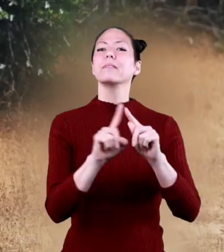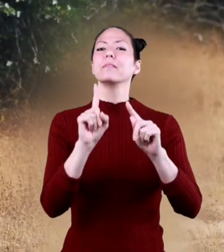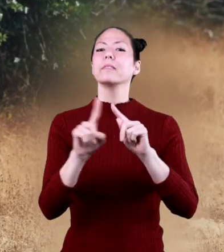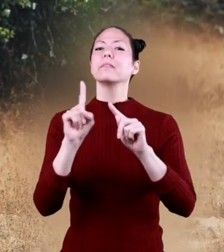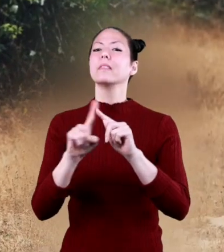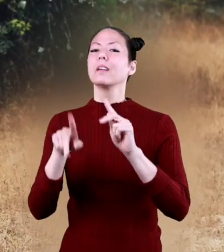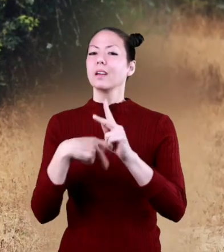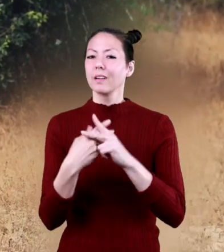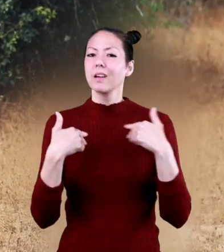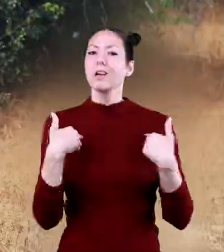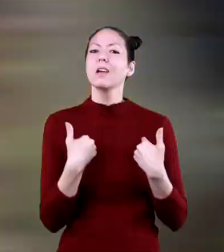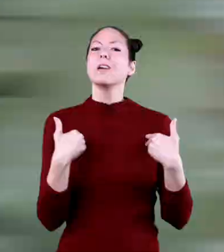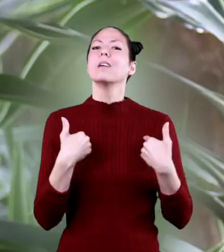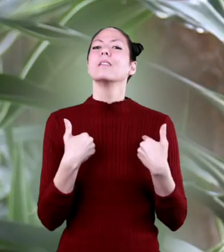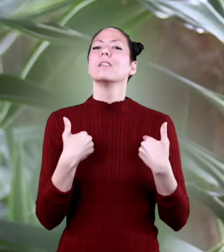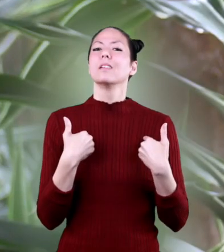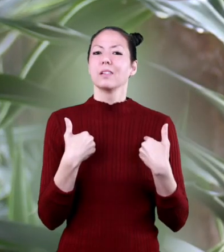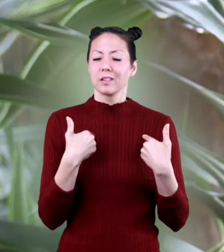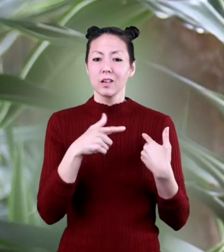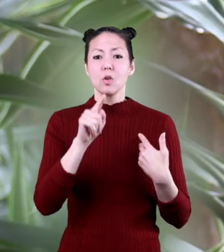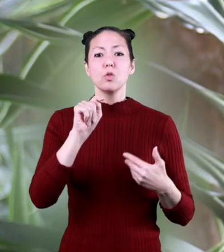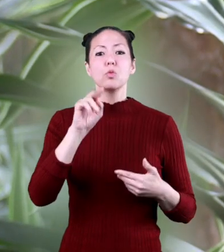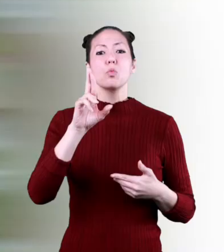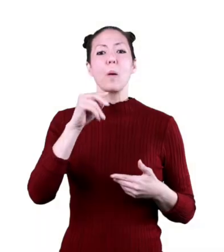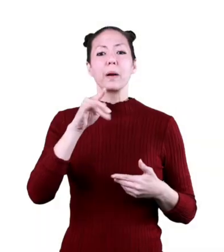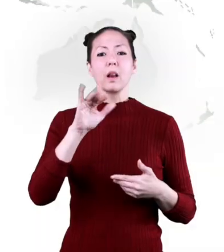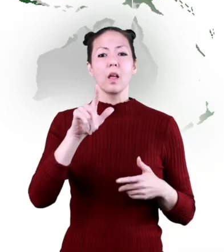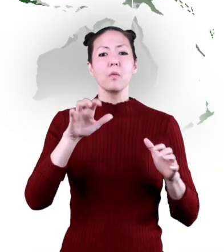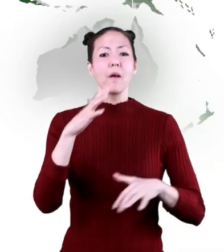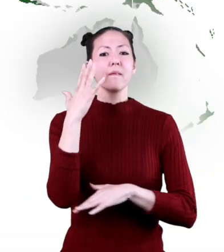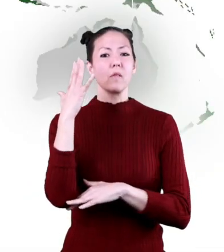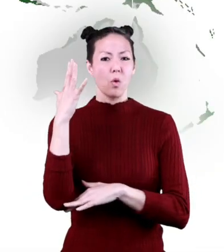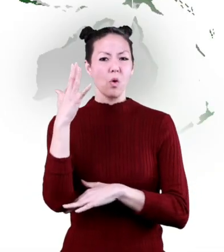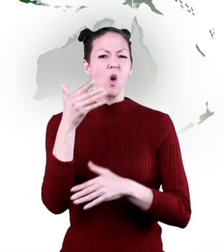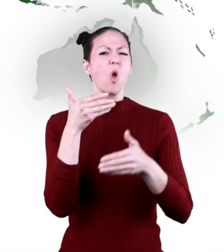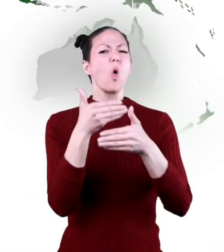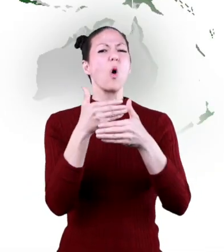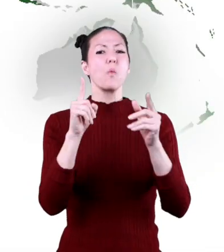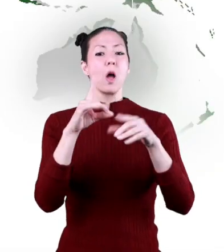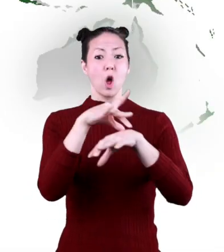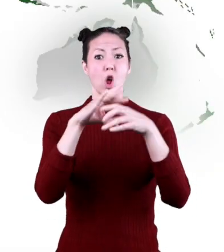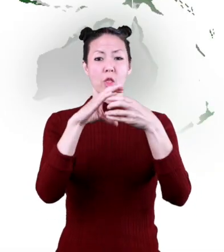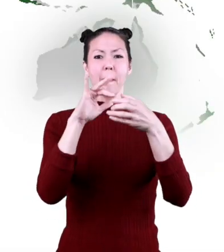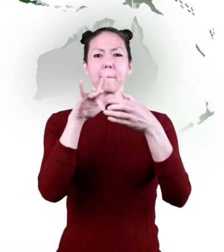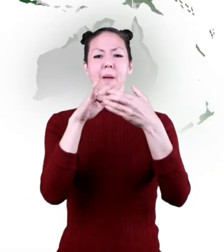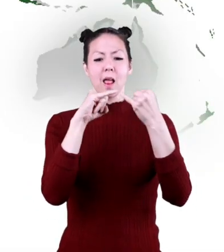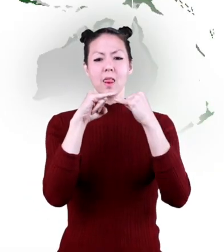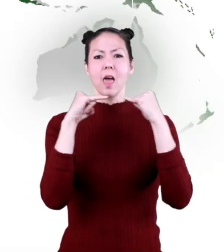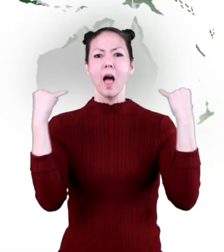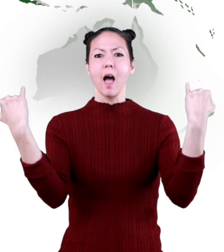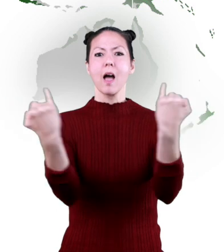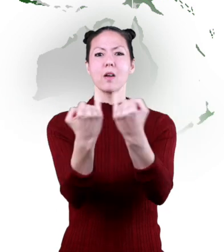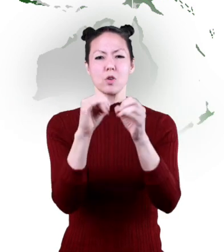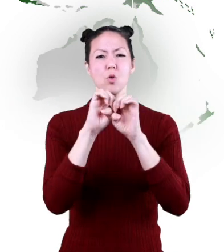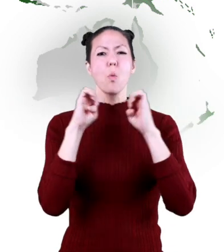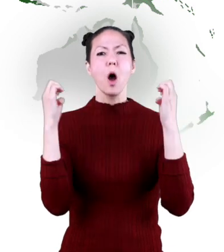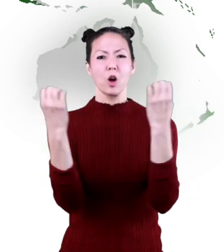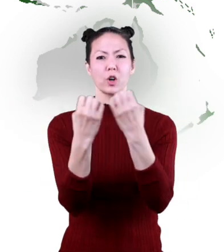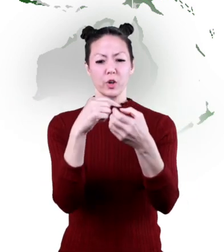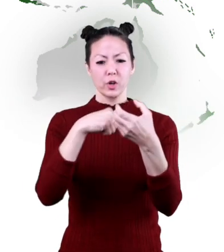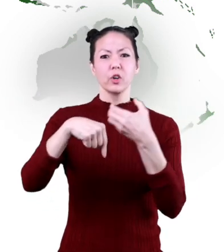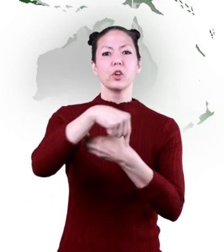they are different from each other too. Tropical rainforests are found closer to the equator,